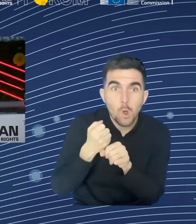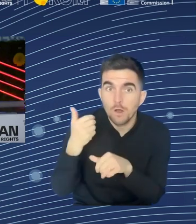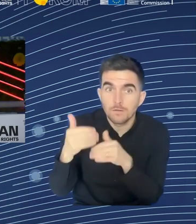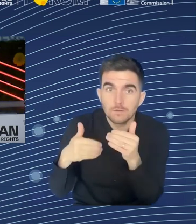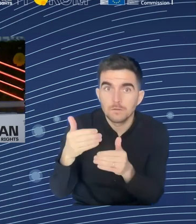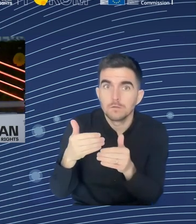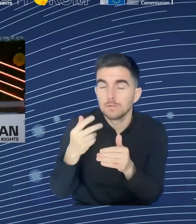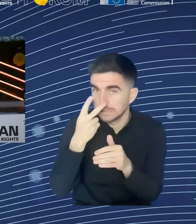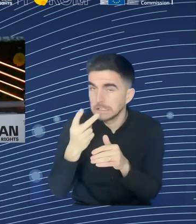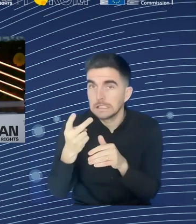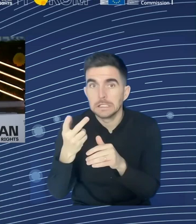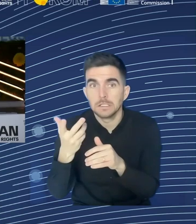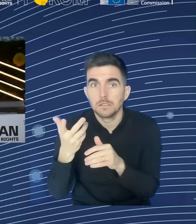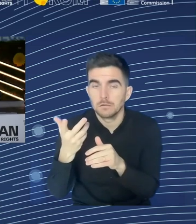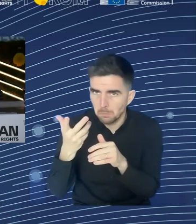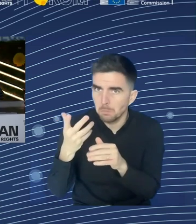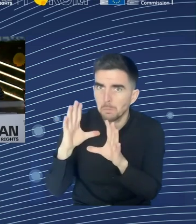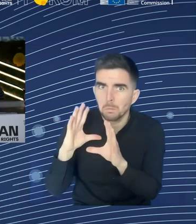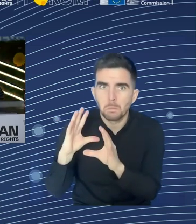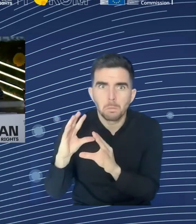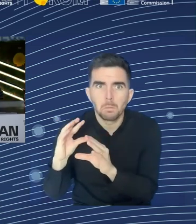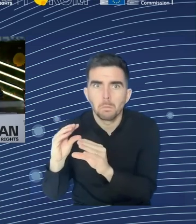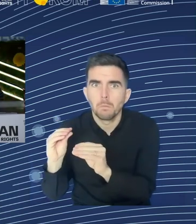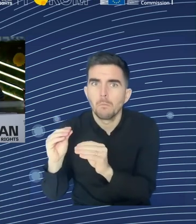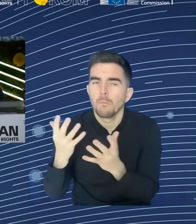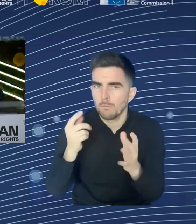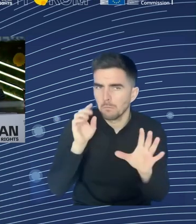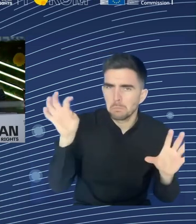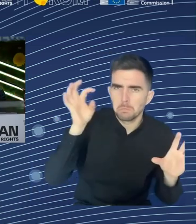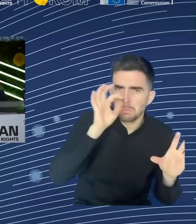then it would be good that we get there.